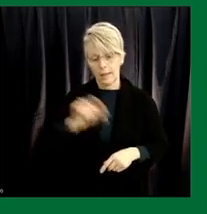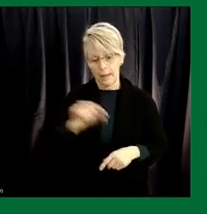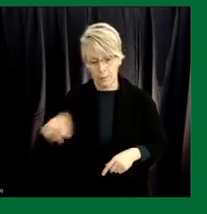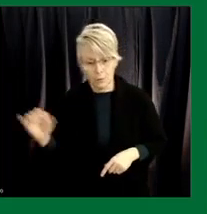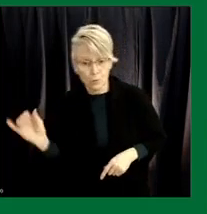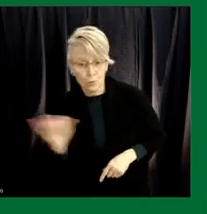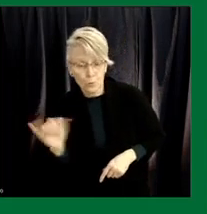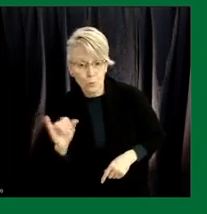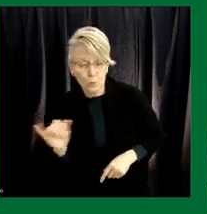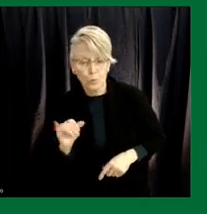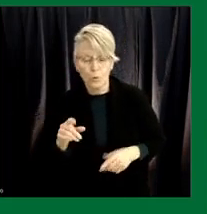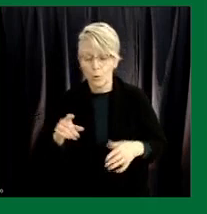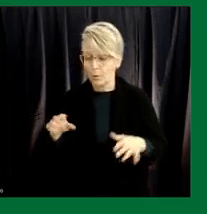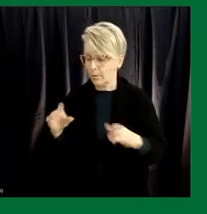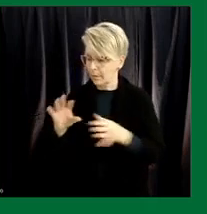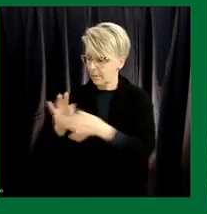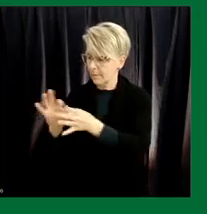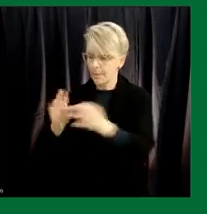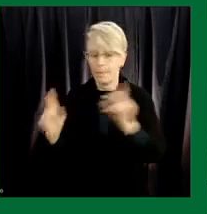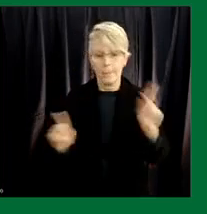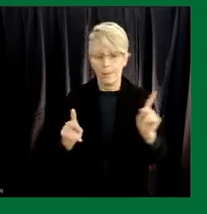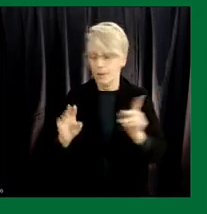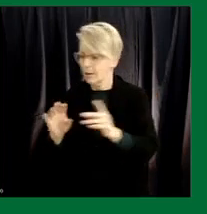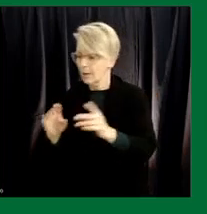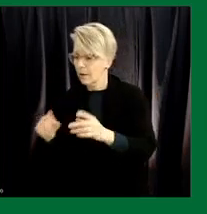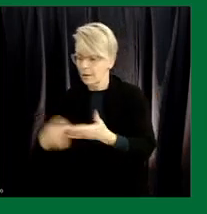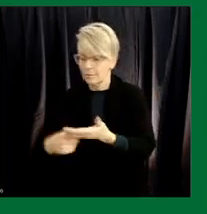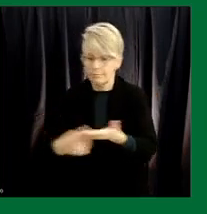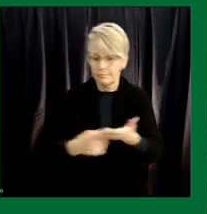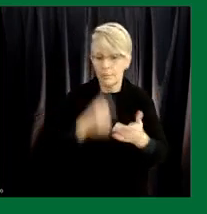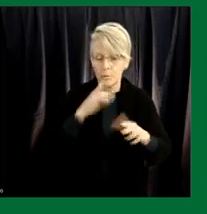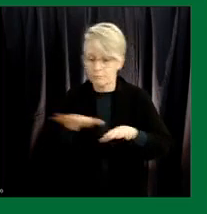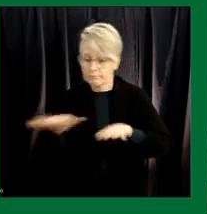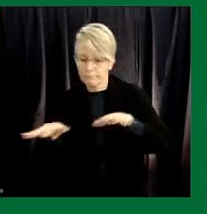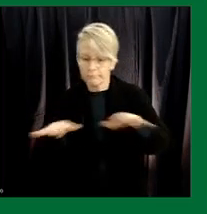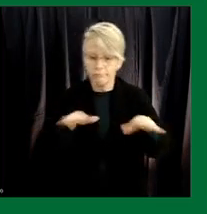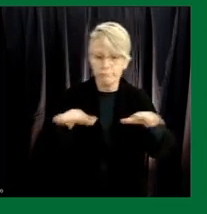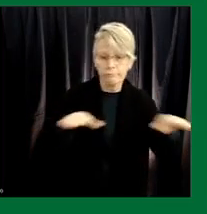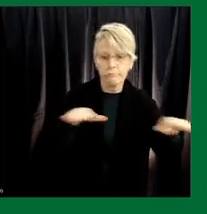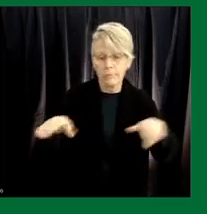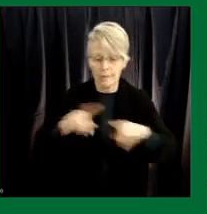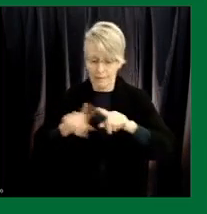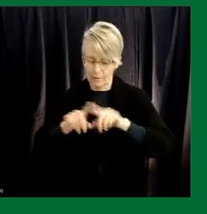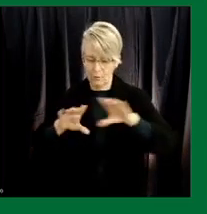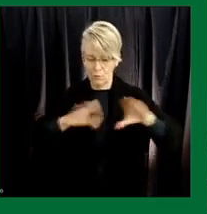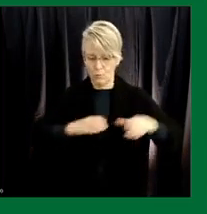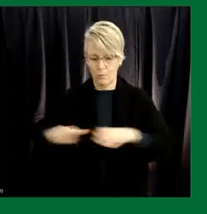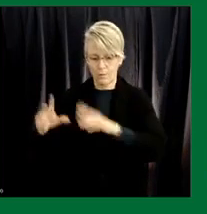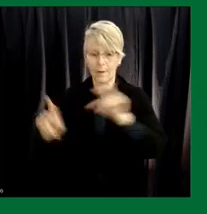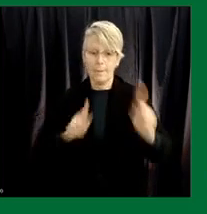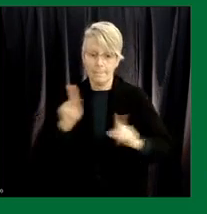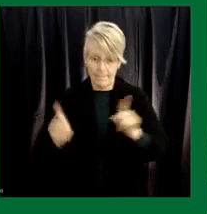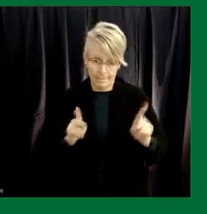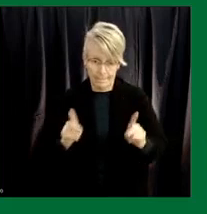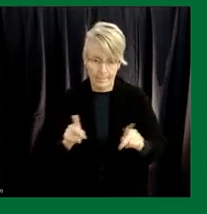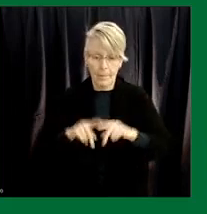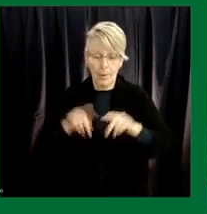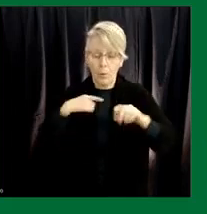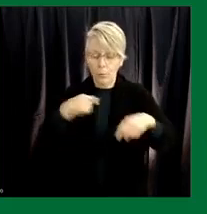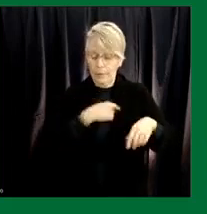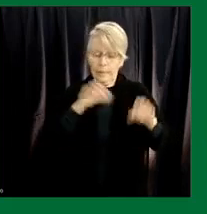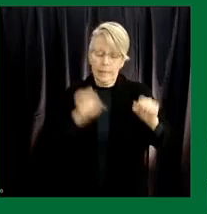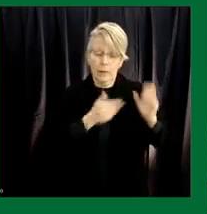campaign and of course there'll be specific reach out to priority populations as well but we can certainly bring further details